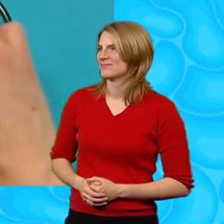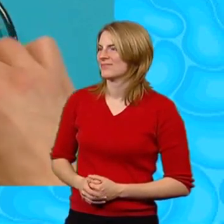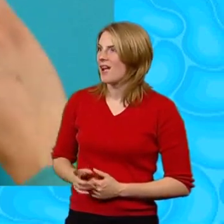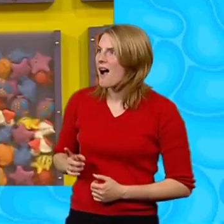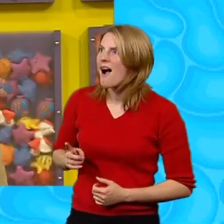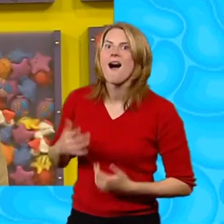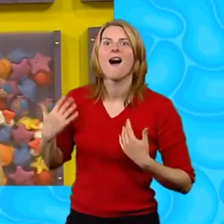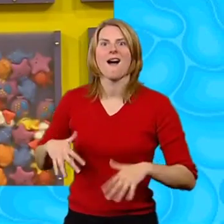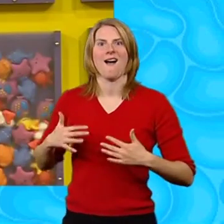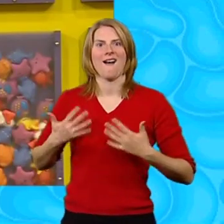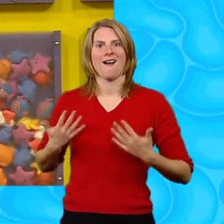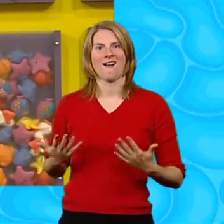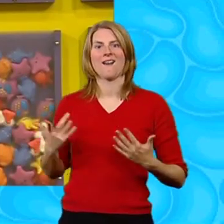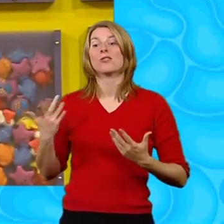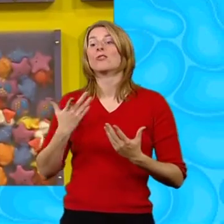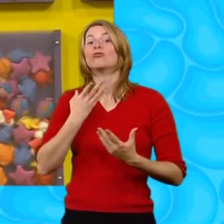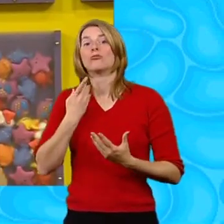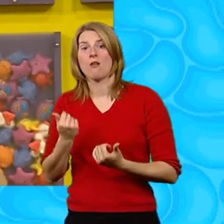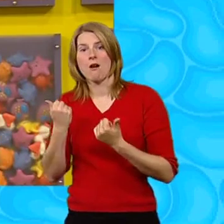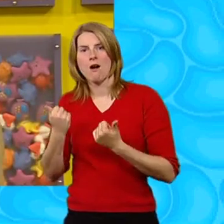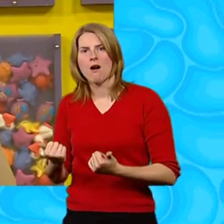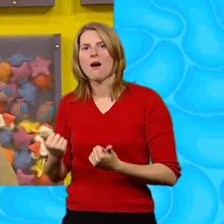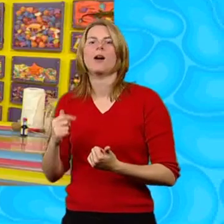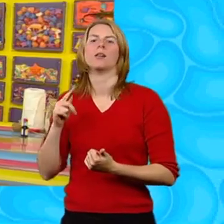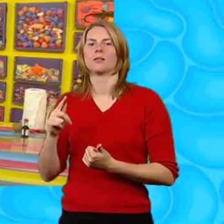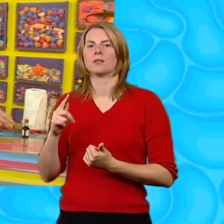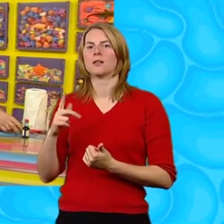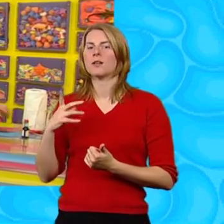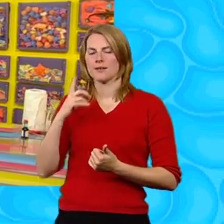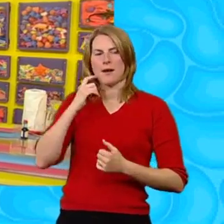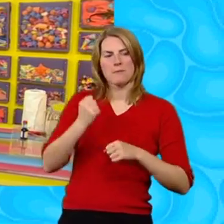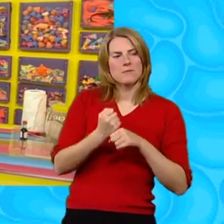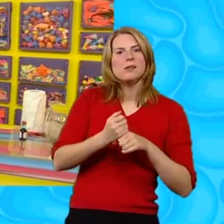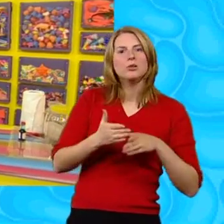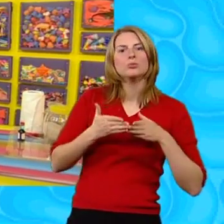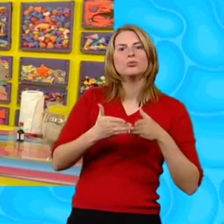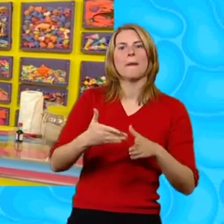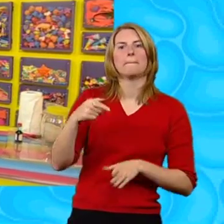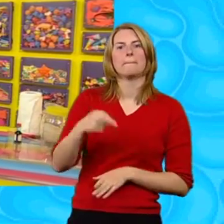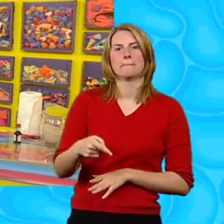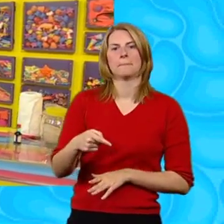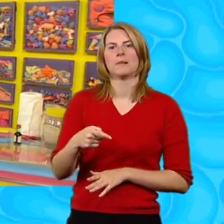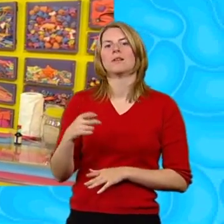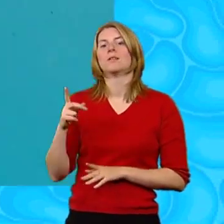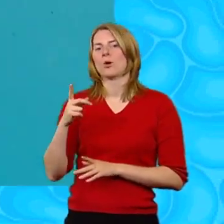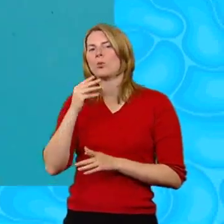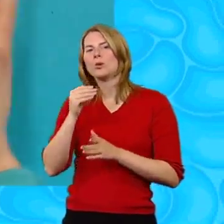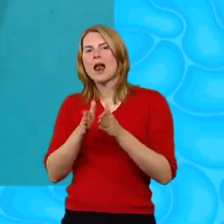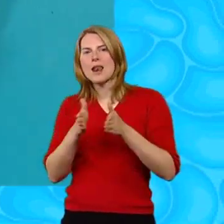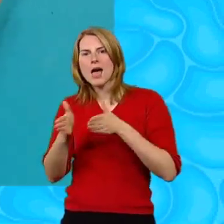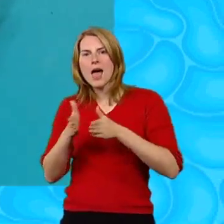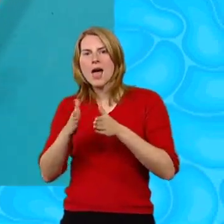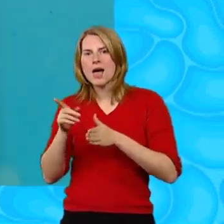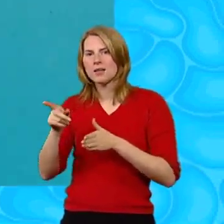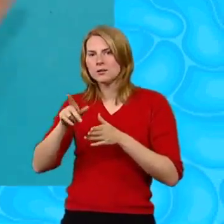There Now whilst that dries We can make our ship And for this We take our modelling clay And squeeze it